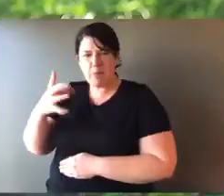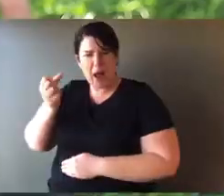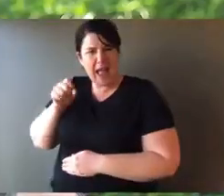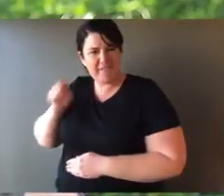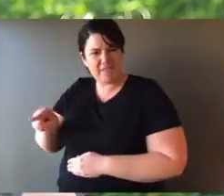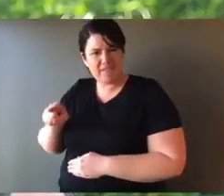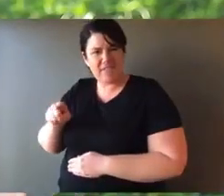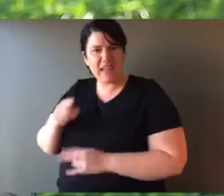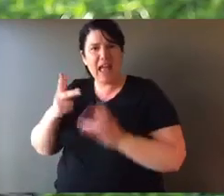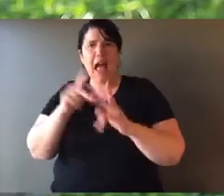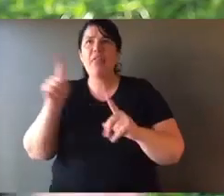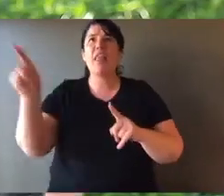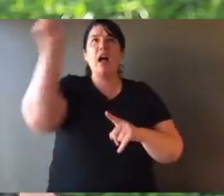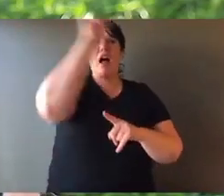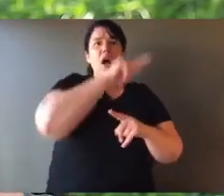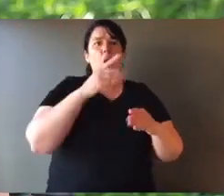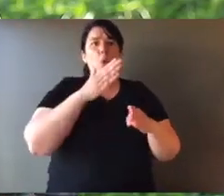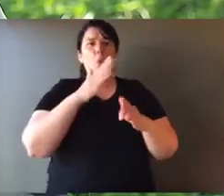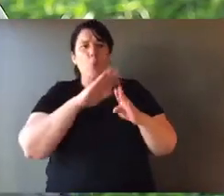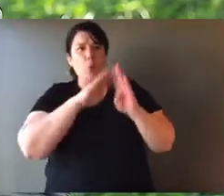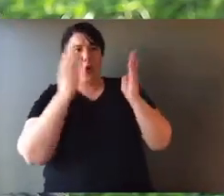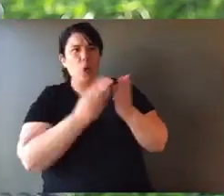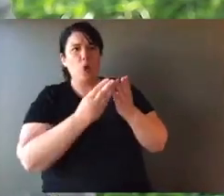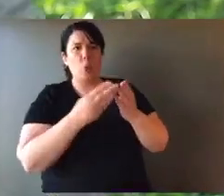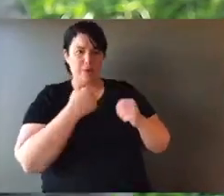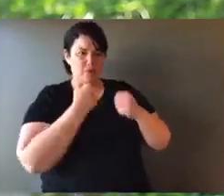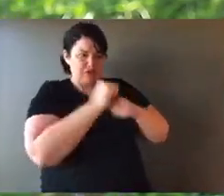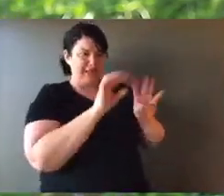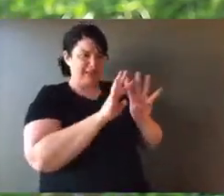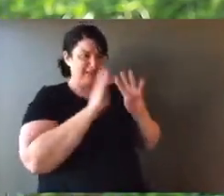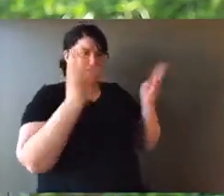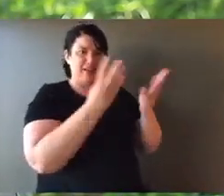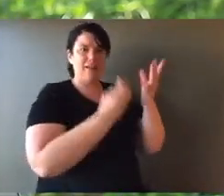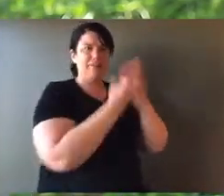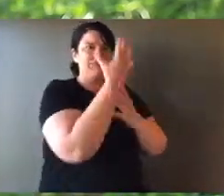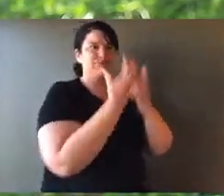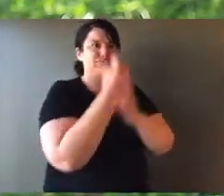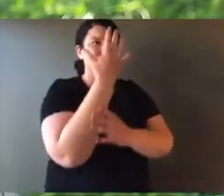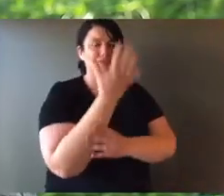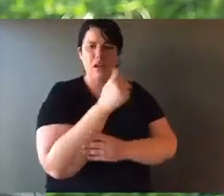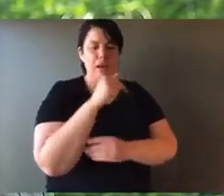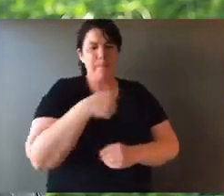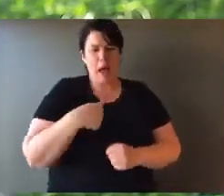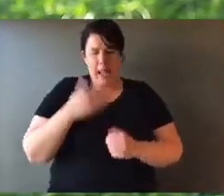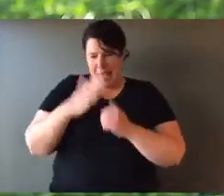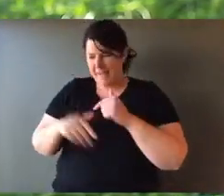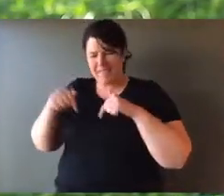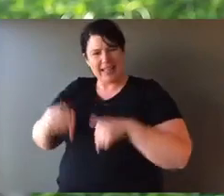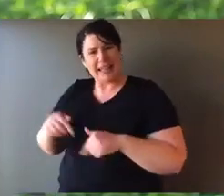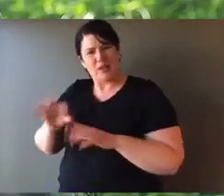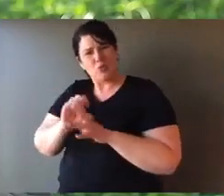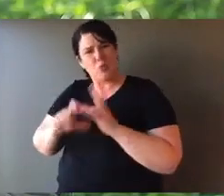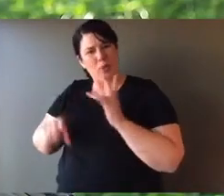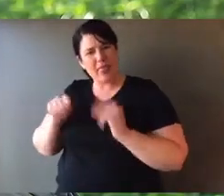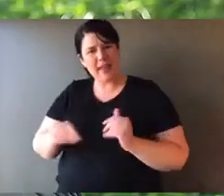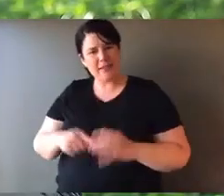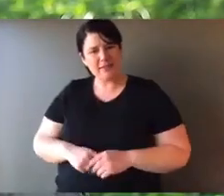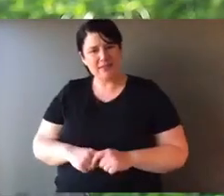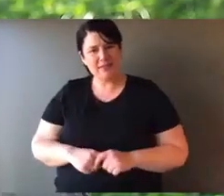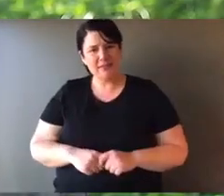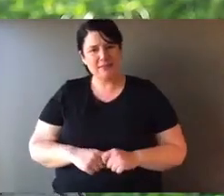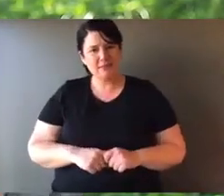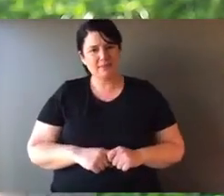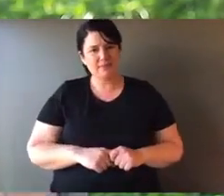have these feral pests. In other parts of the world, it's about putting habitat aside. And if you put it aside, the natives thrive, but not here.